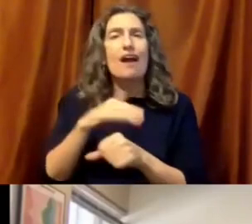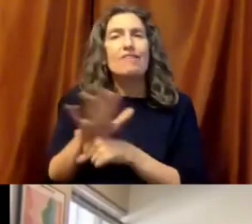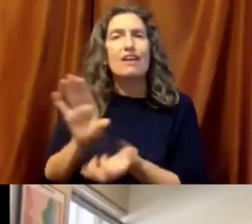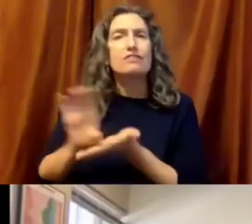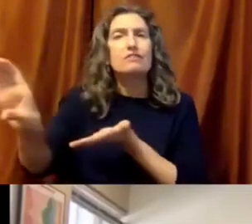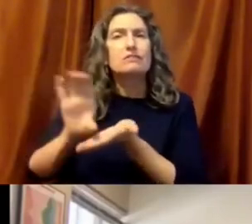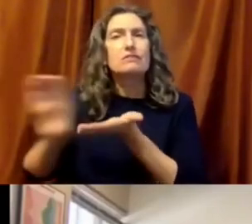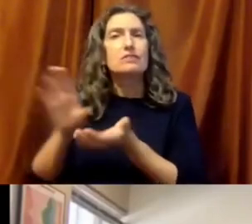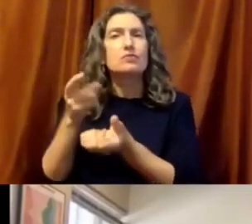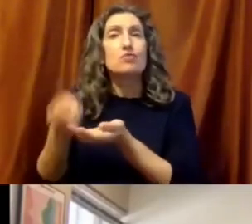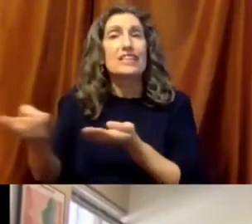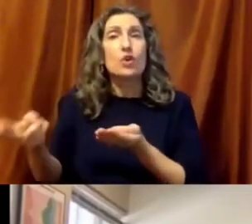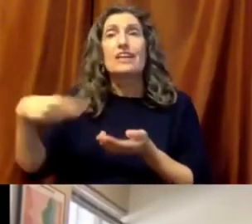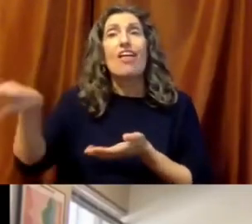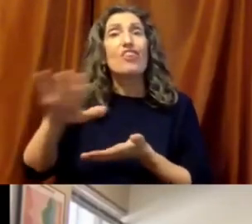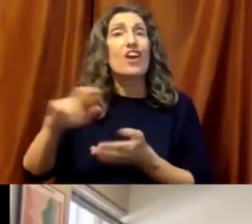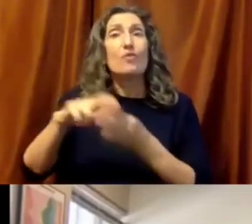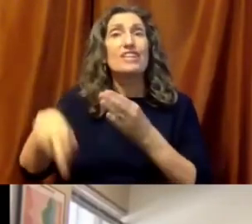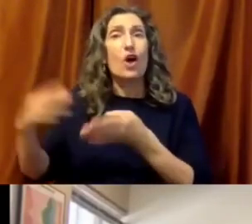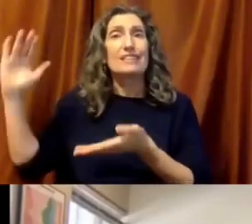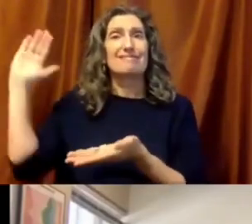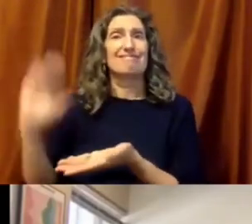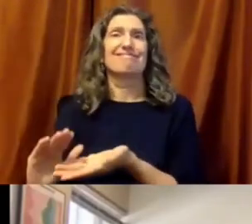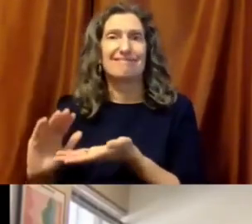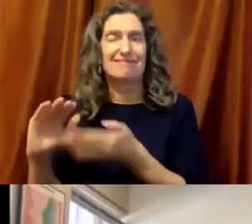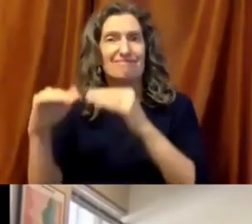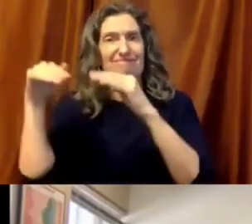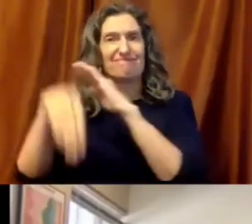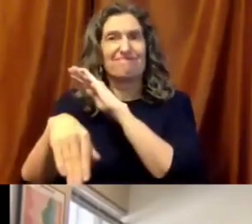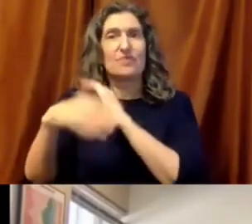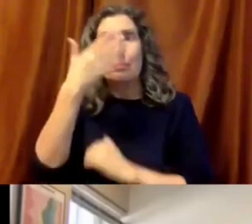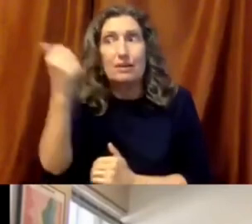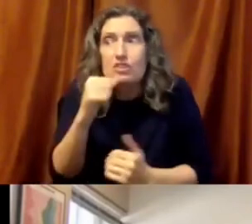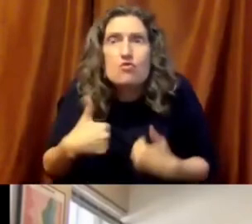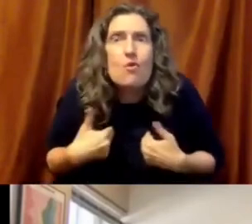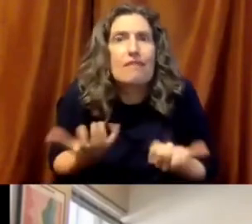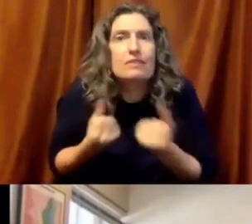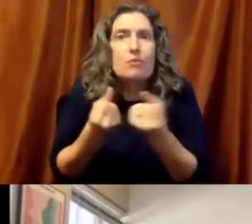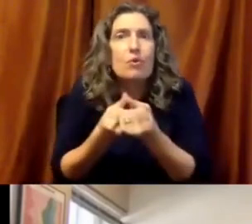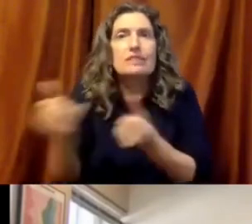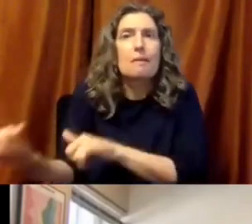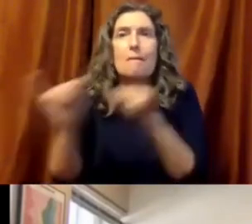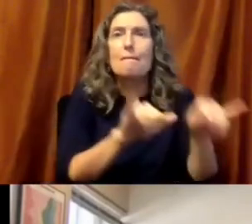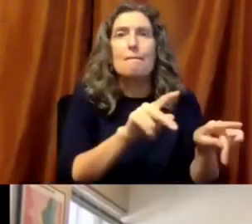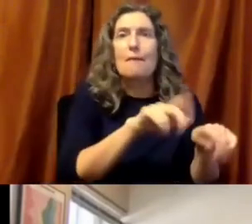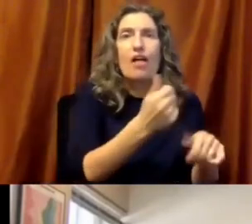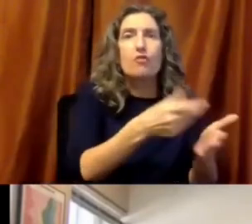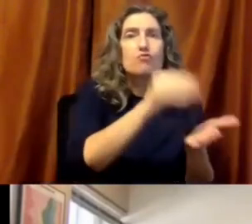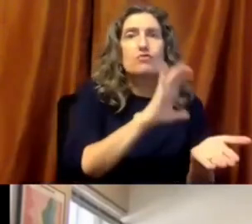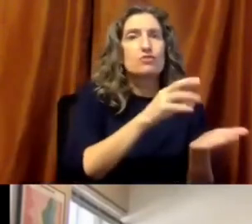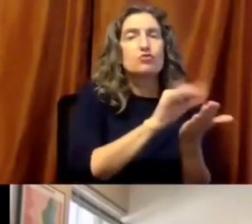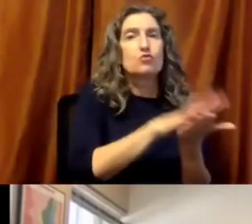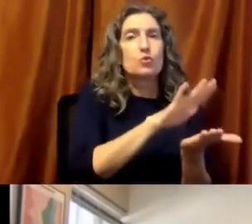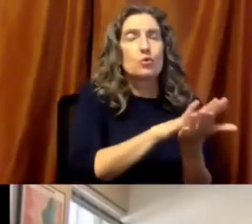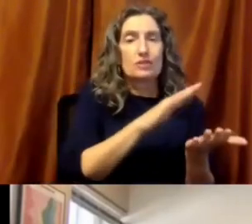-resourced. And those schools, you know, do much less well because they don't have the resources that they need to deal